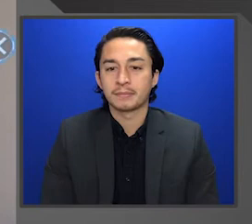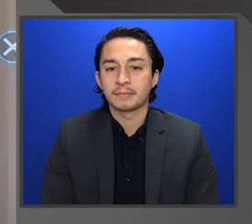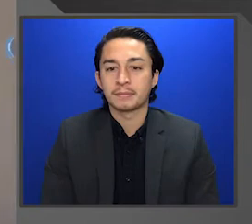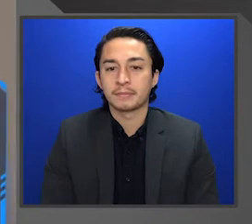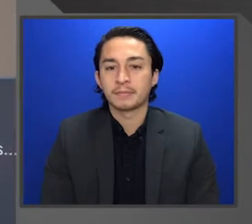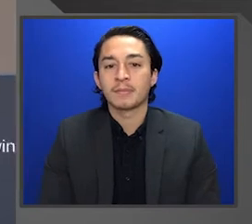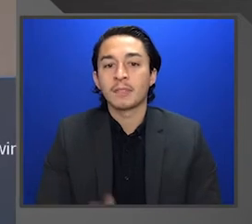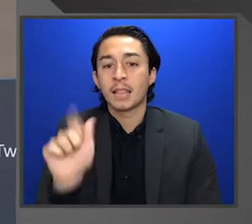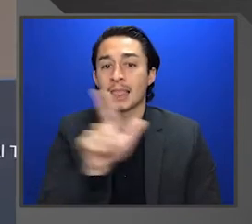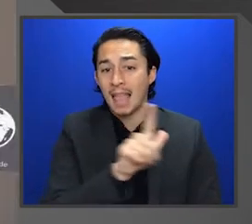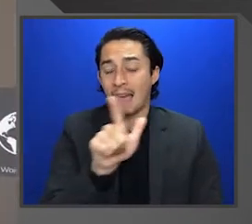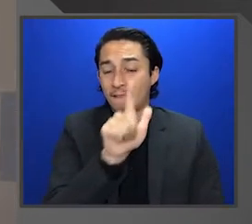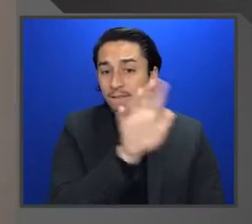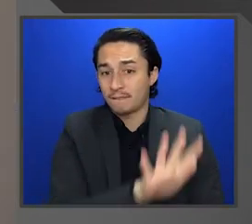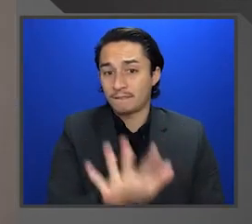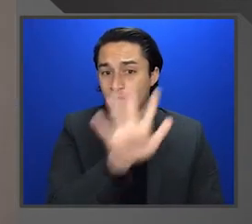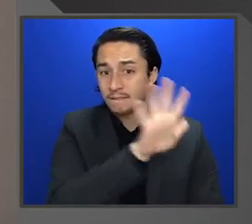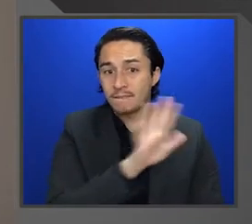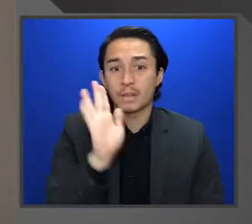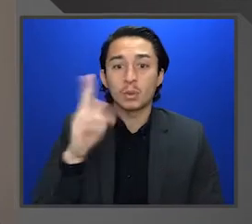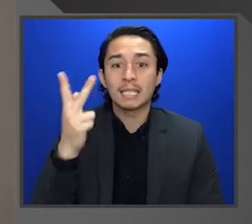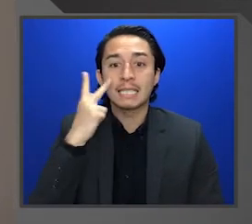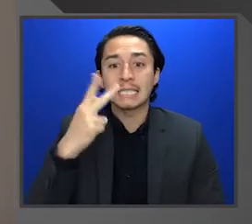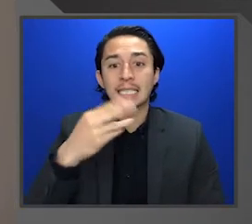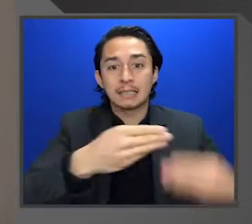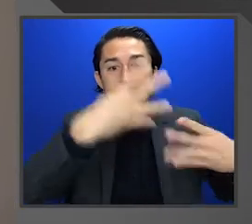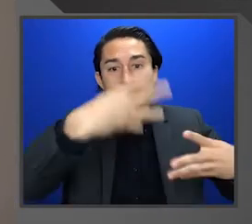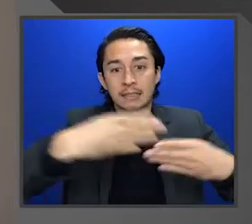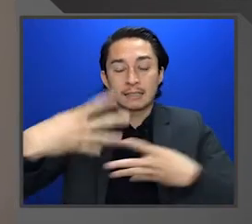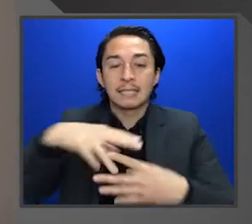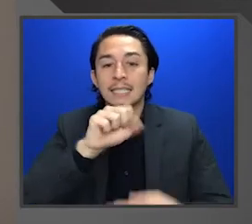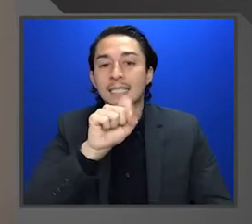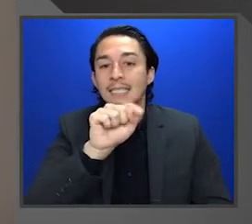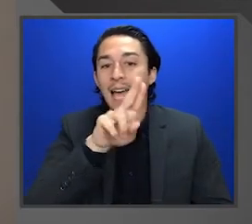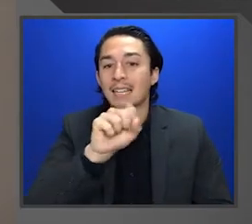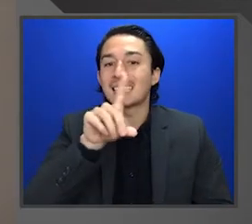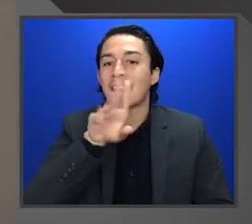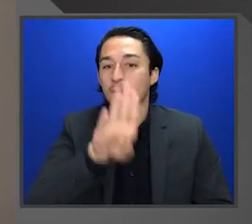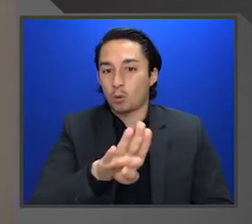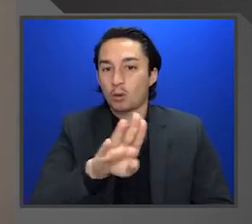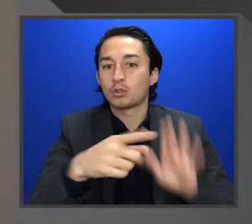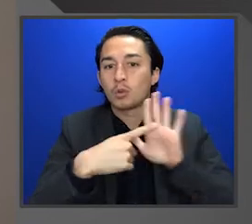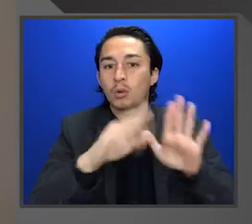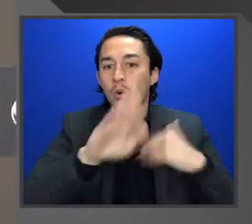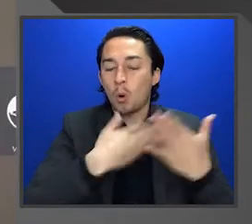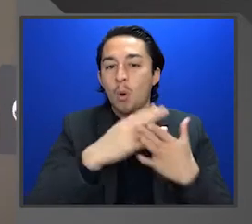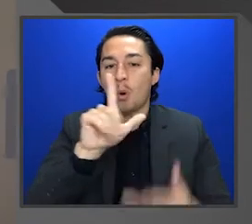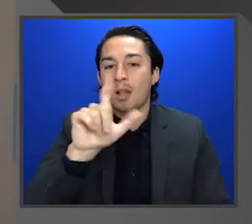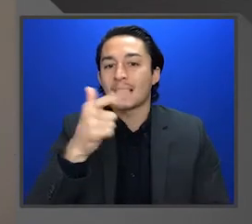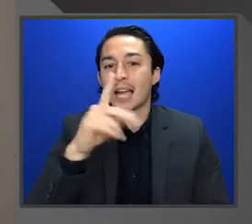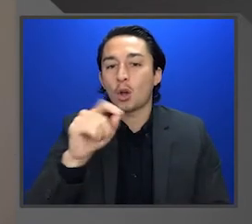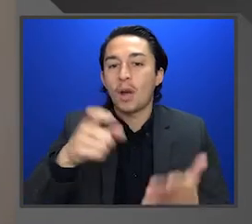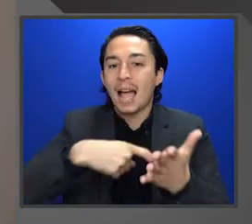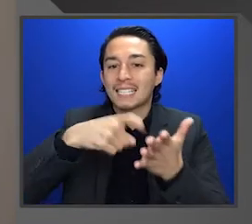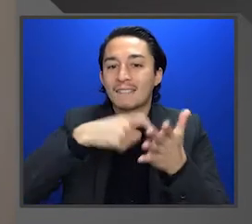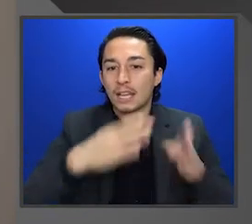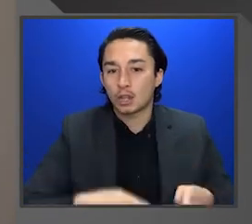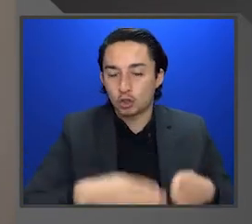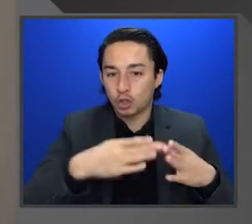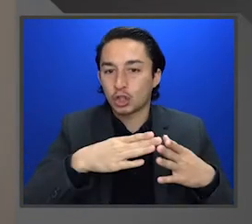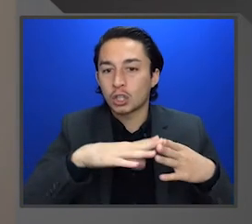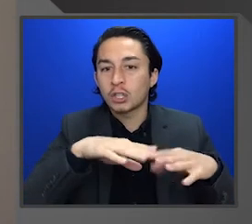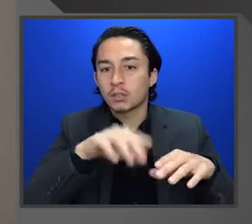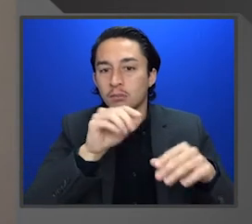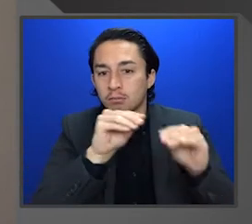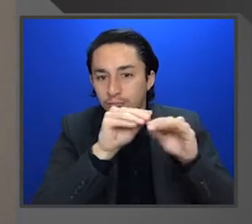On the left-hand side, you're going to see this status dashboard that shows all of our Lego excavator wheels that are